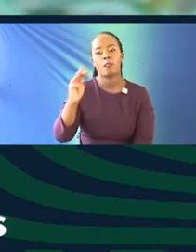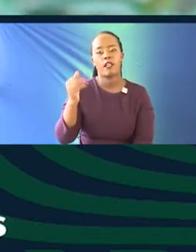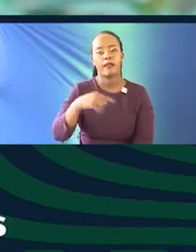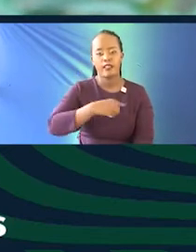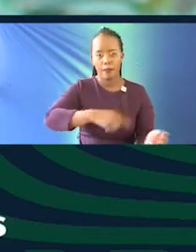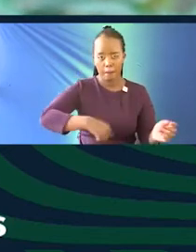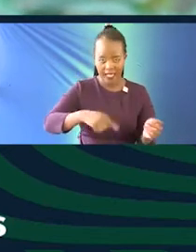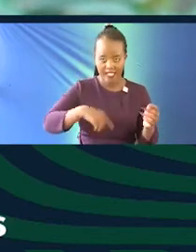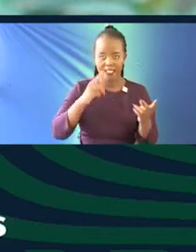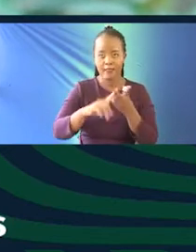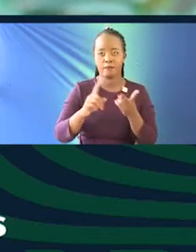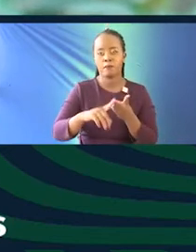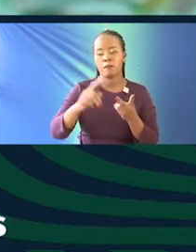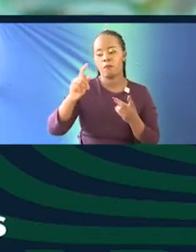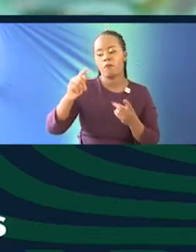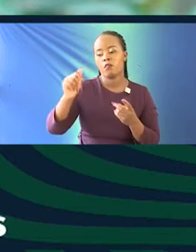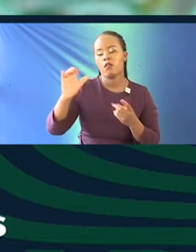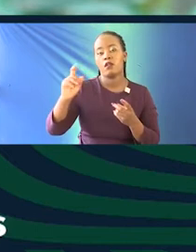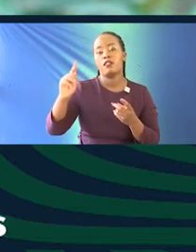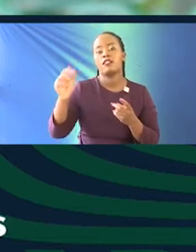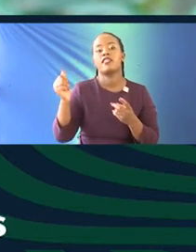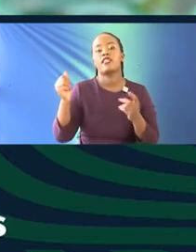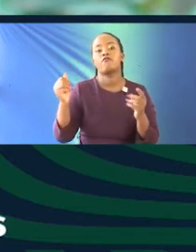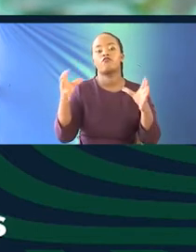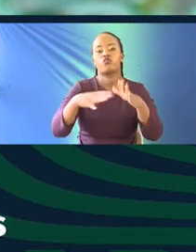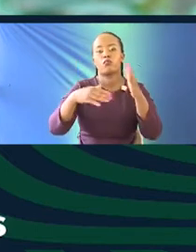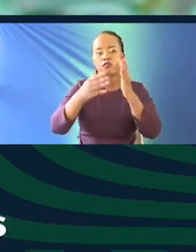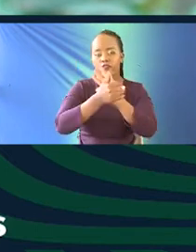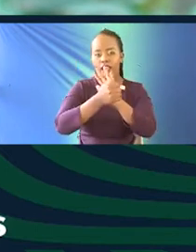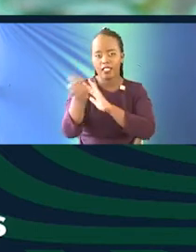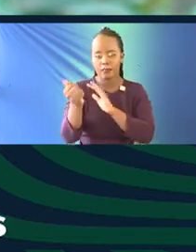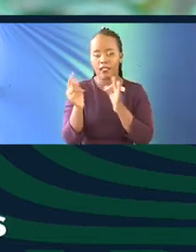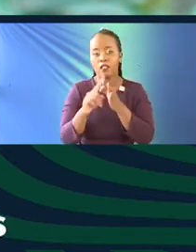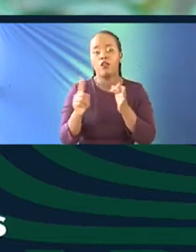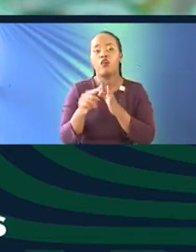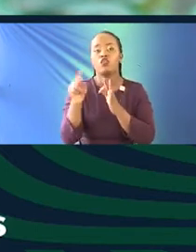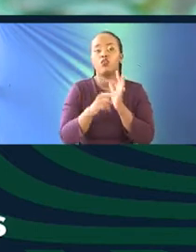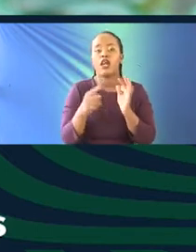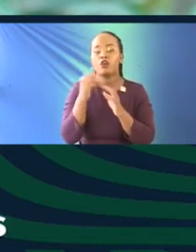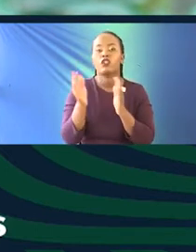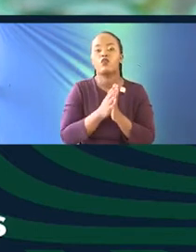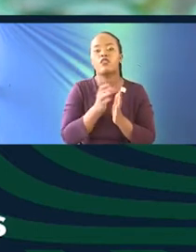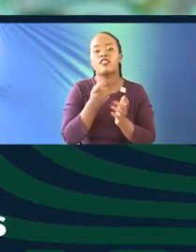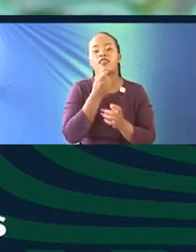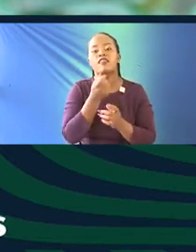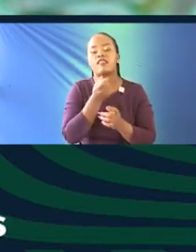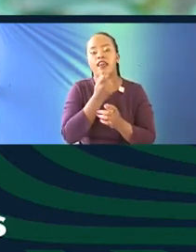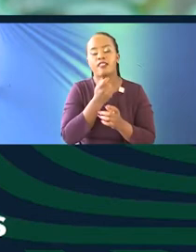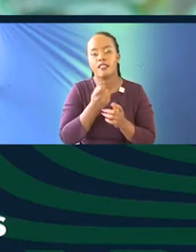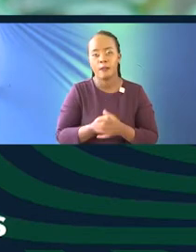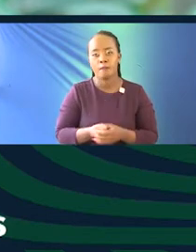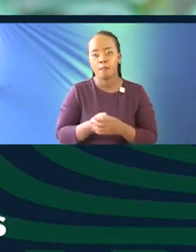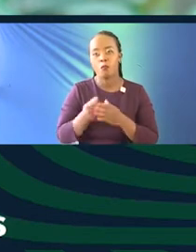also the Taita. We've been talking to some Taita practitioners. We've also gone all the way to Nyanza. So